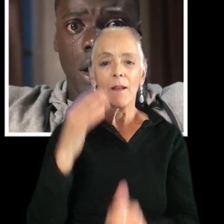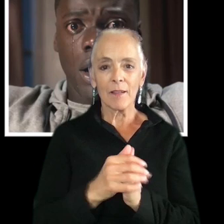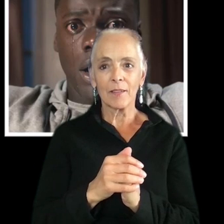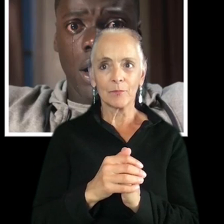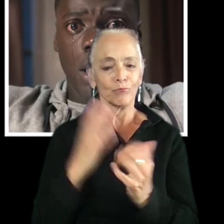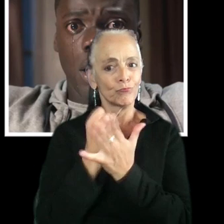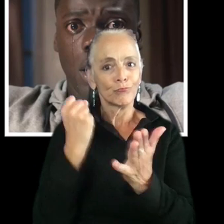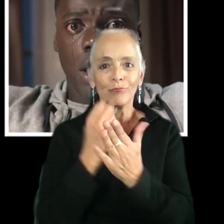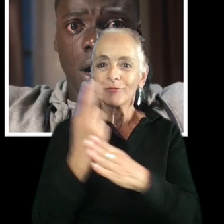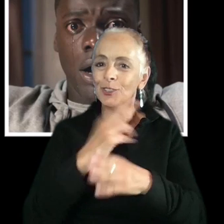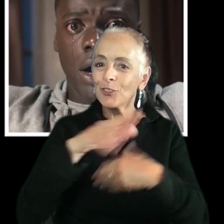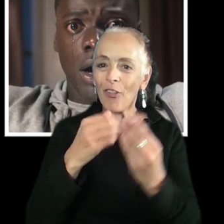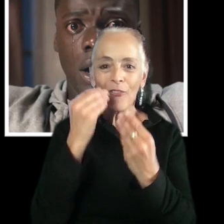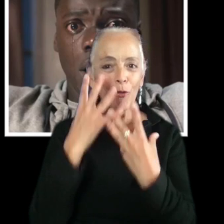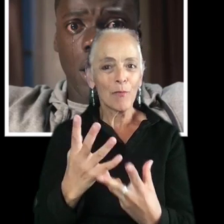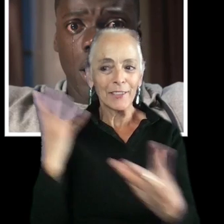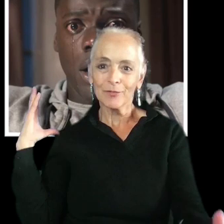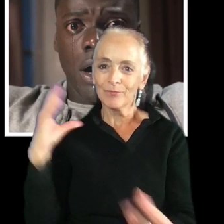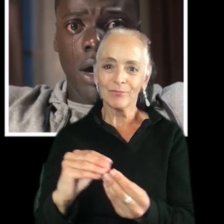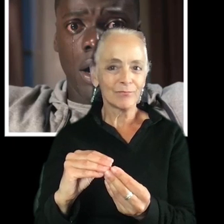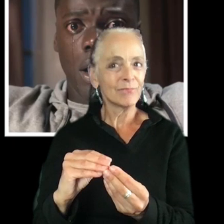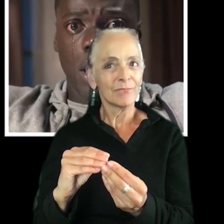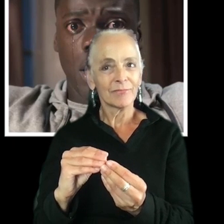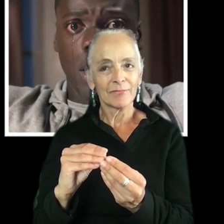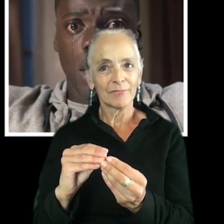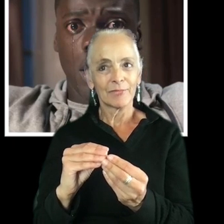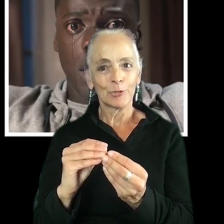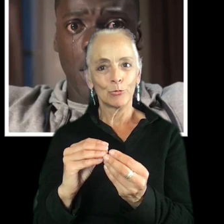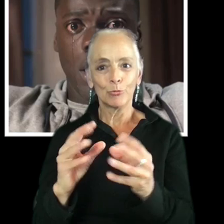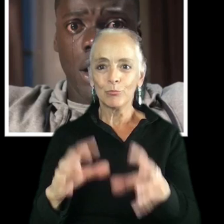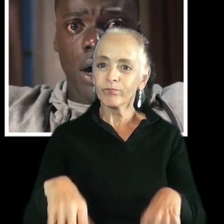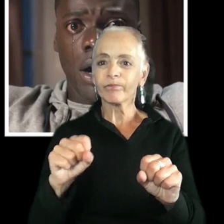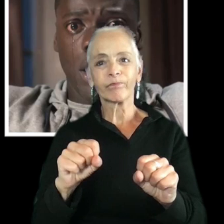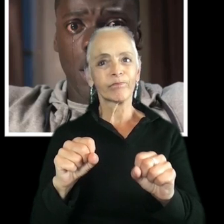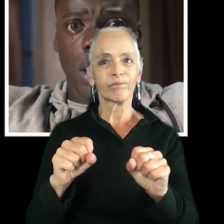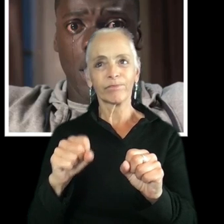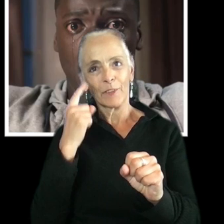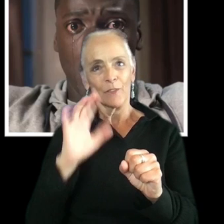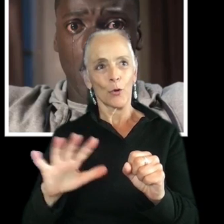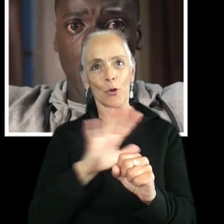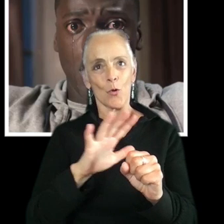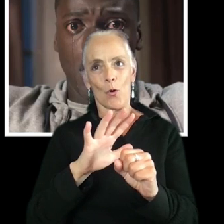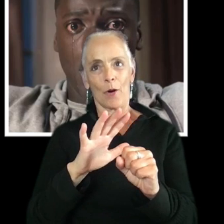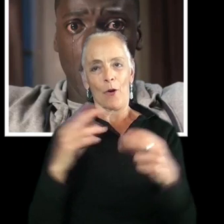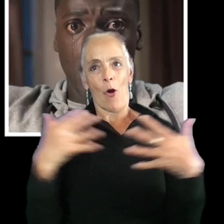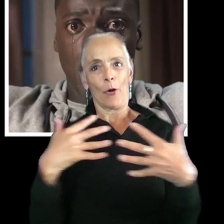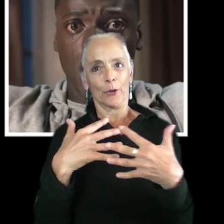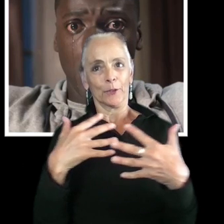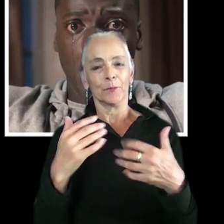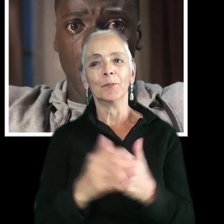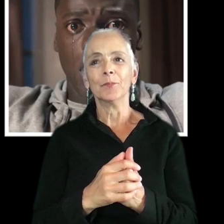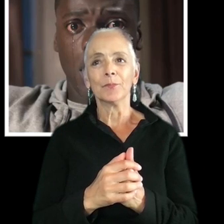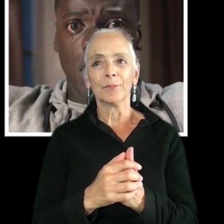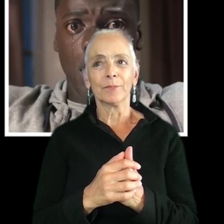all the information, you know, throughout history to, um, you know, do your research when you're creating a piece of horror content, because there,